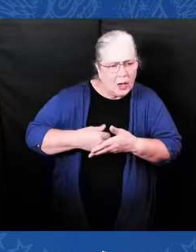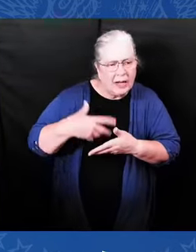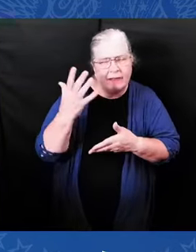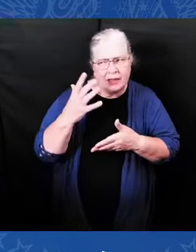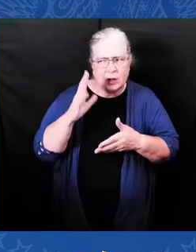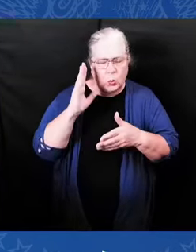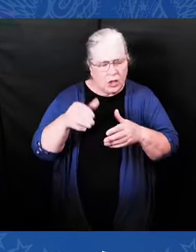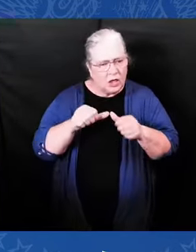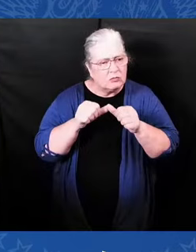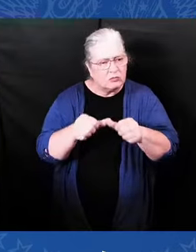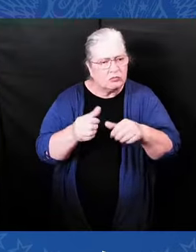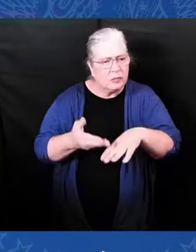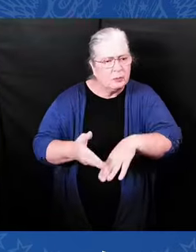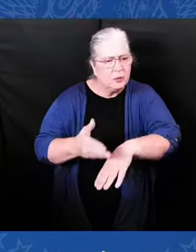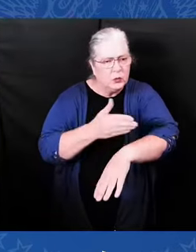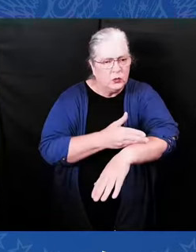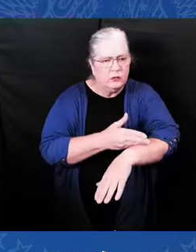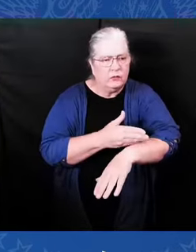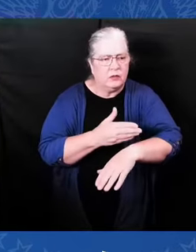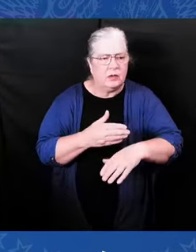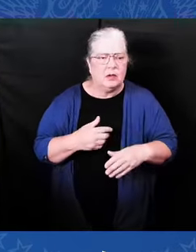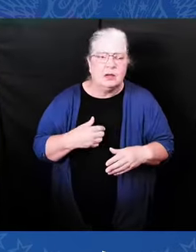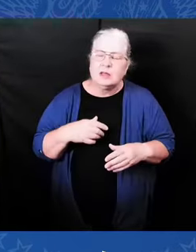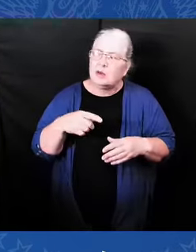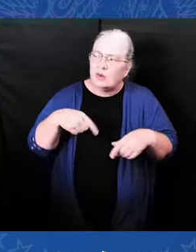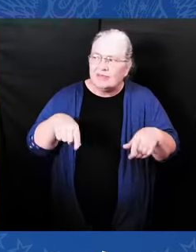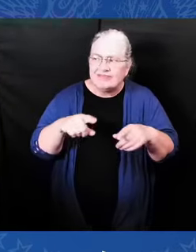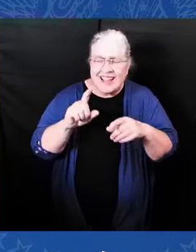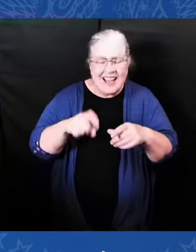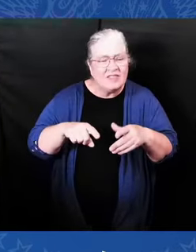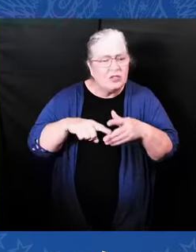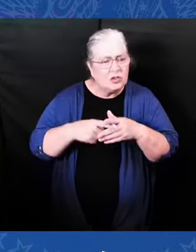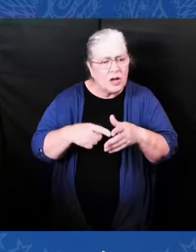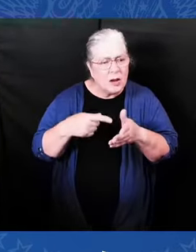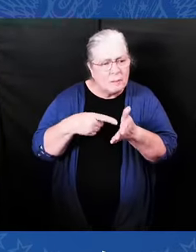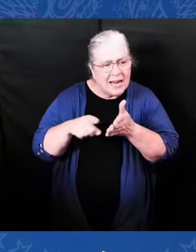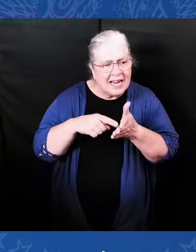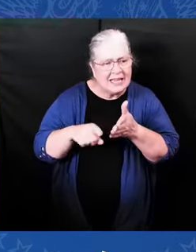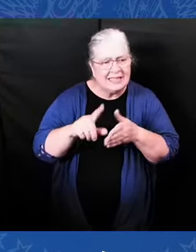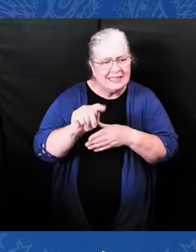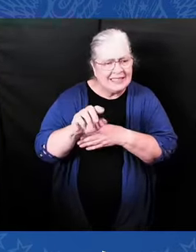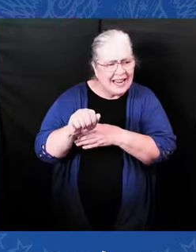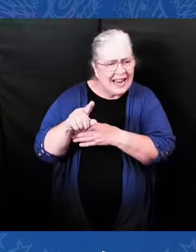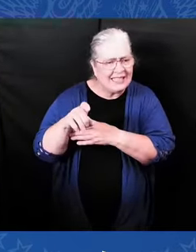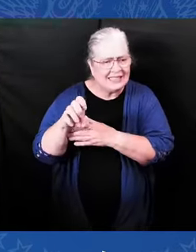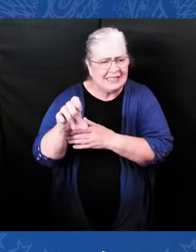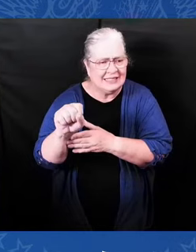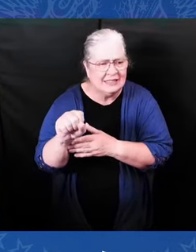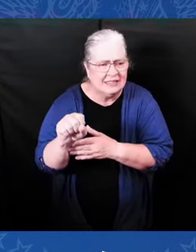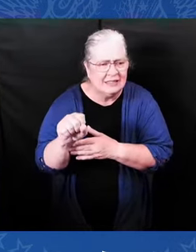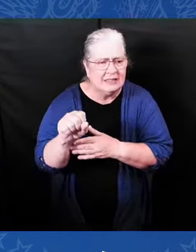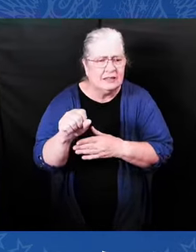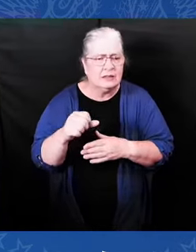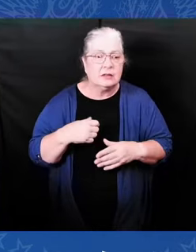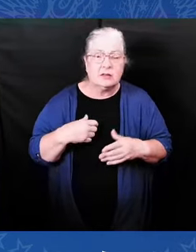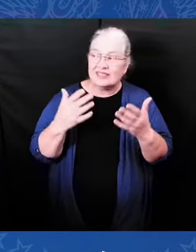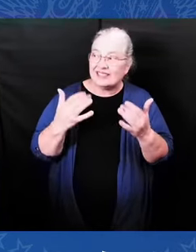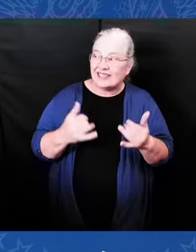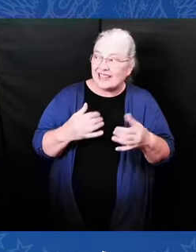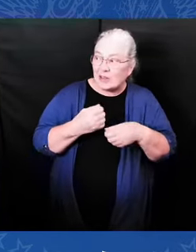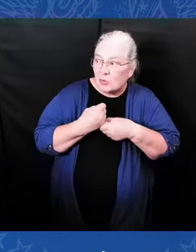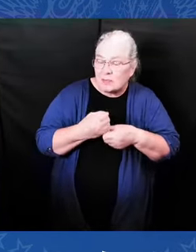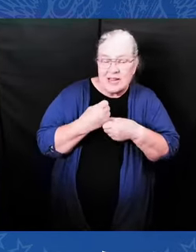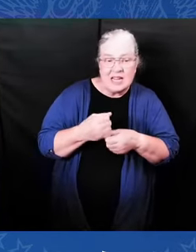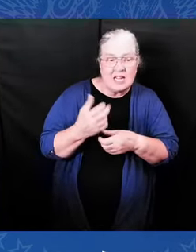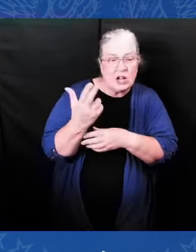came to office two years ago. More jobs than any President has created in a single four-year term. Black unemployment